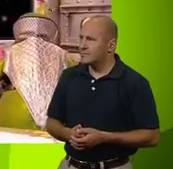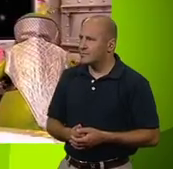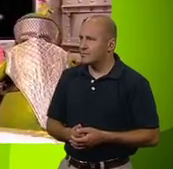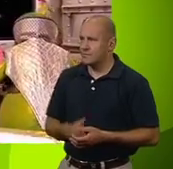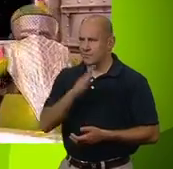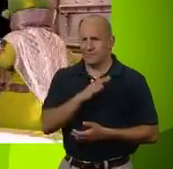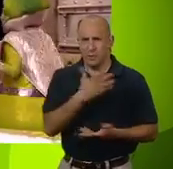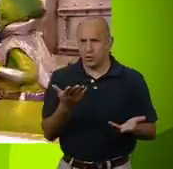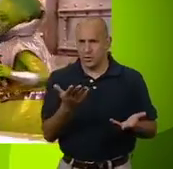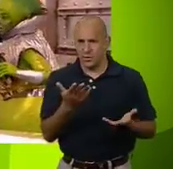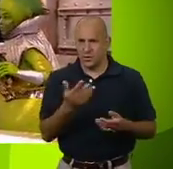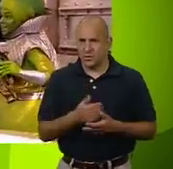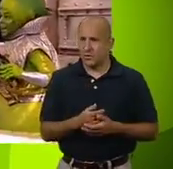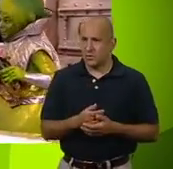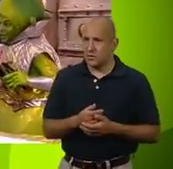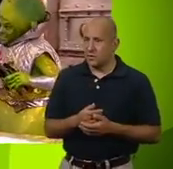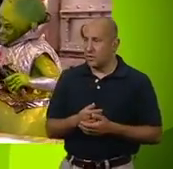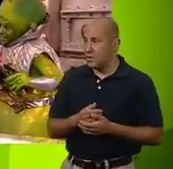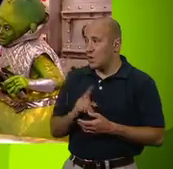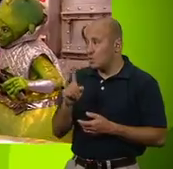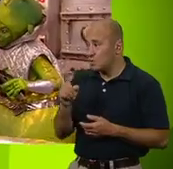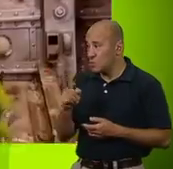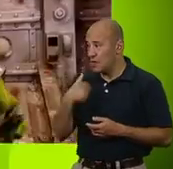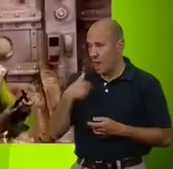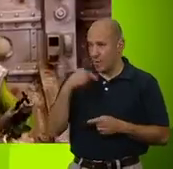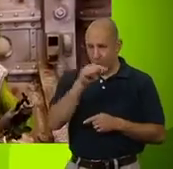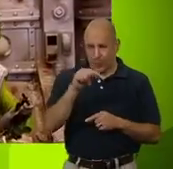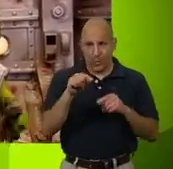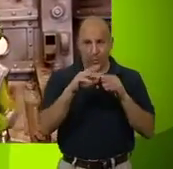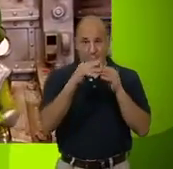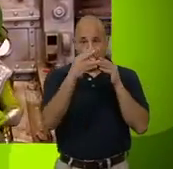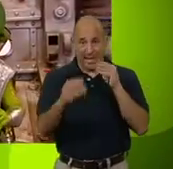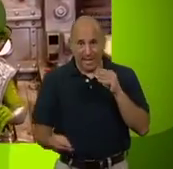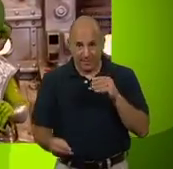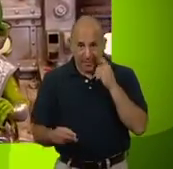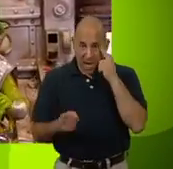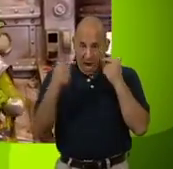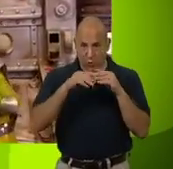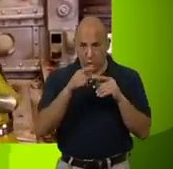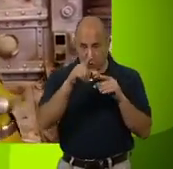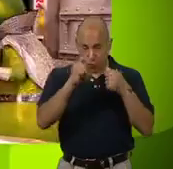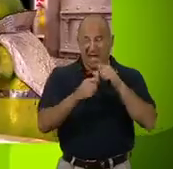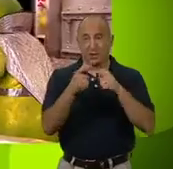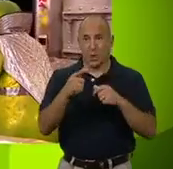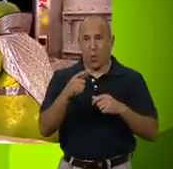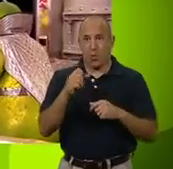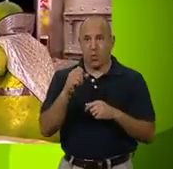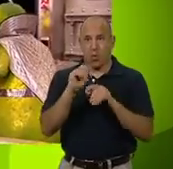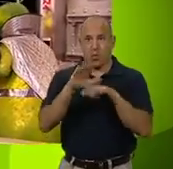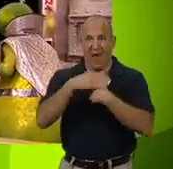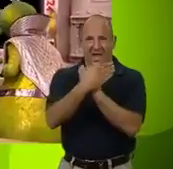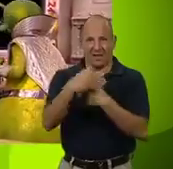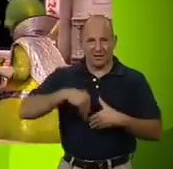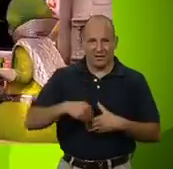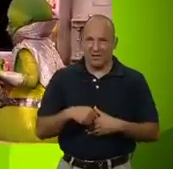What are you doing, coordinator? I'm recalibrating the teleport. The last time we used it, you materialised inside of a whale. Lord, and I'm